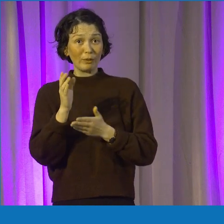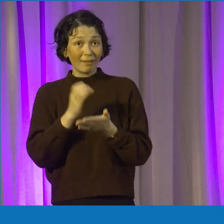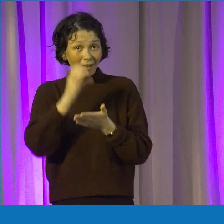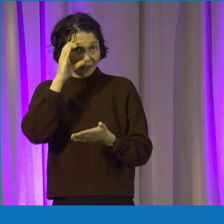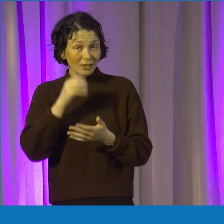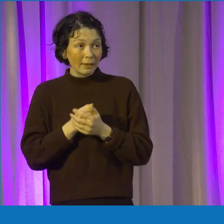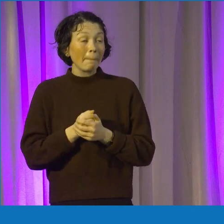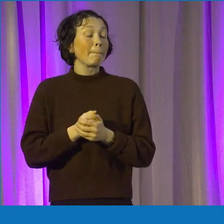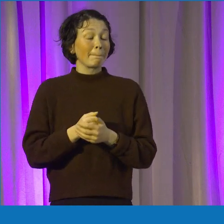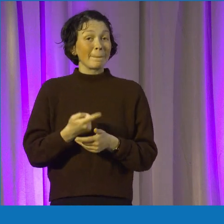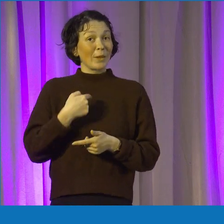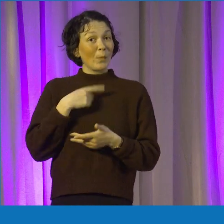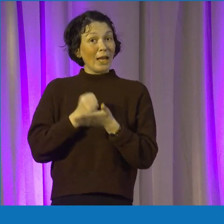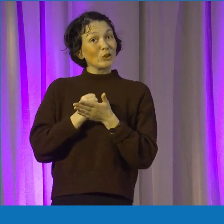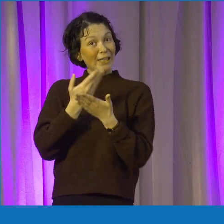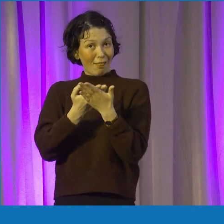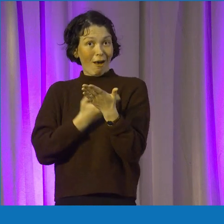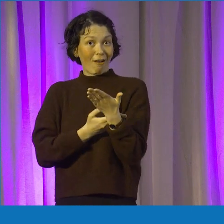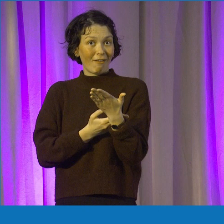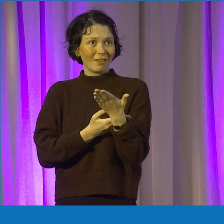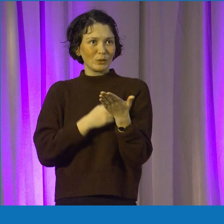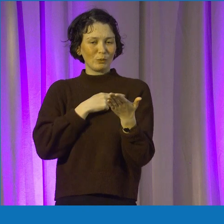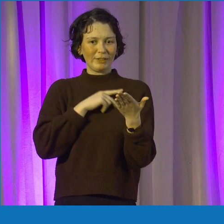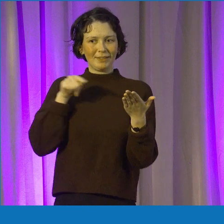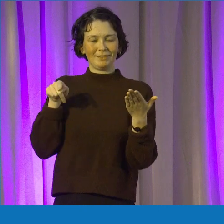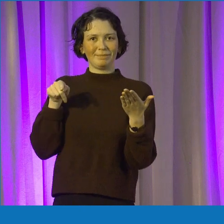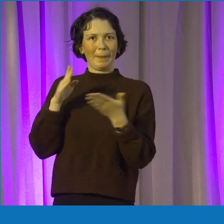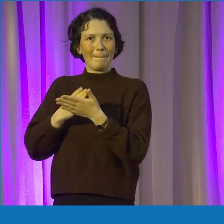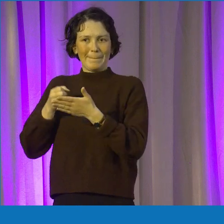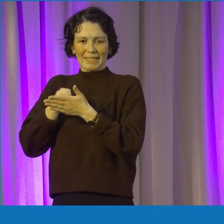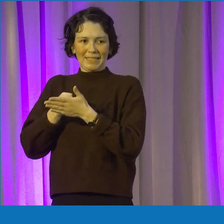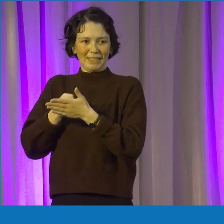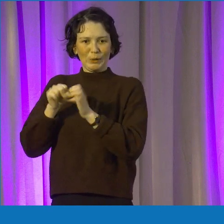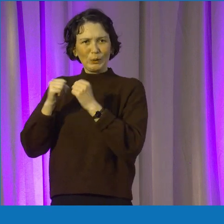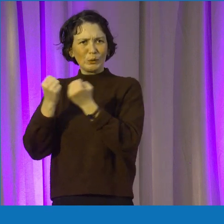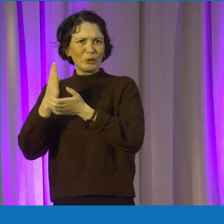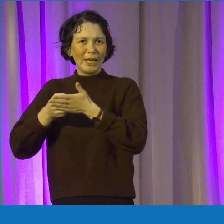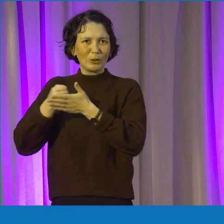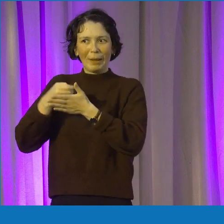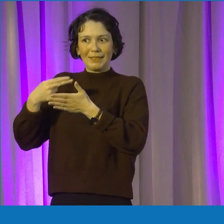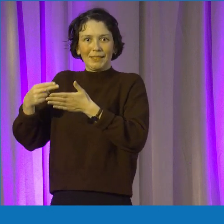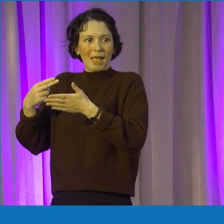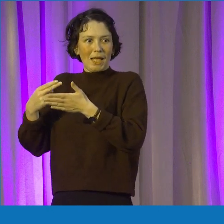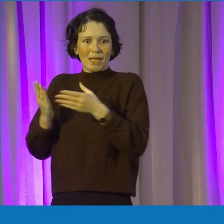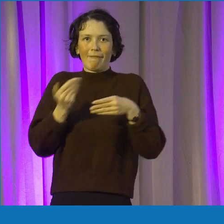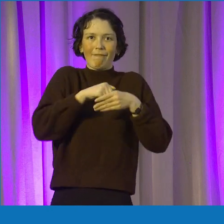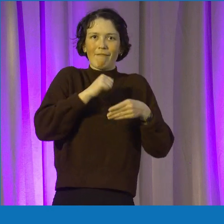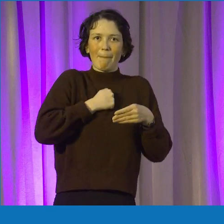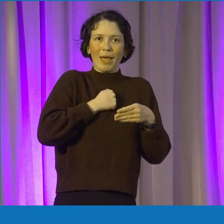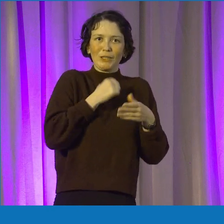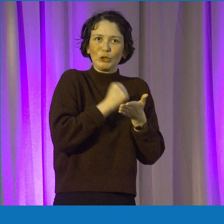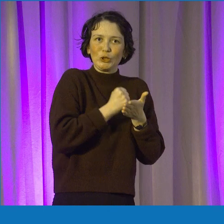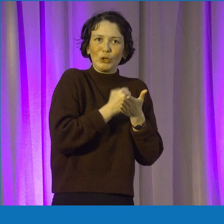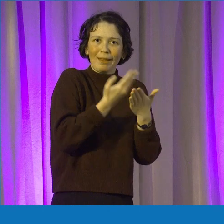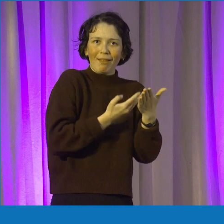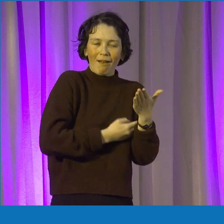that kind of business, social enterprise background isn't really something that I have. So I've